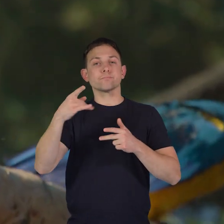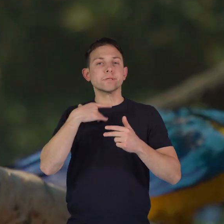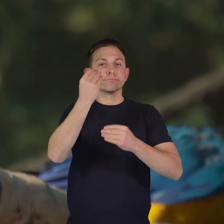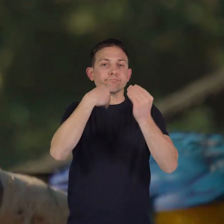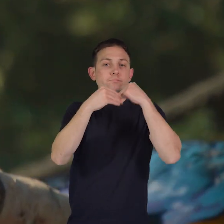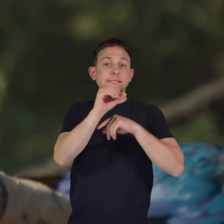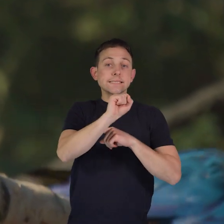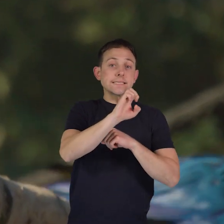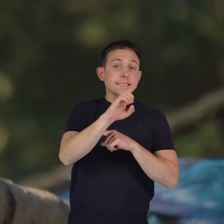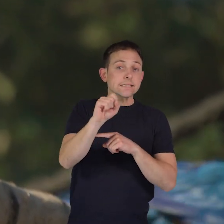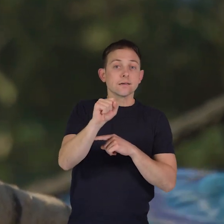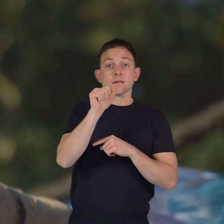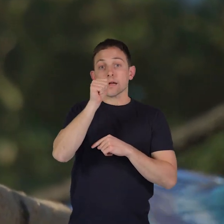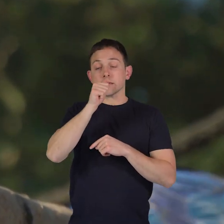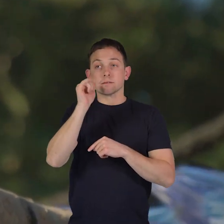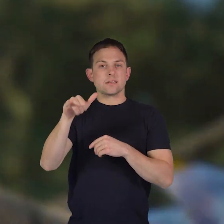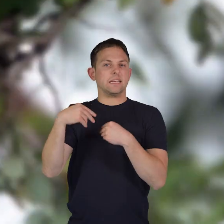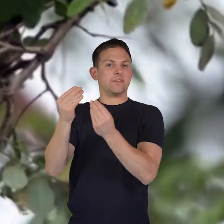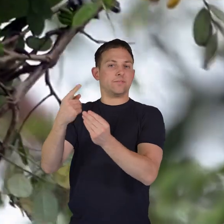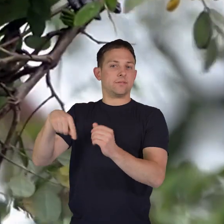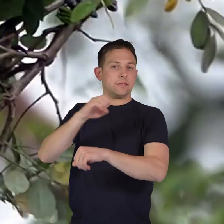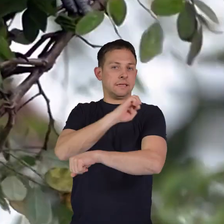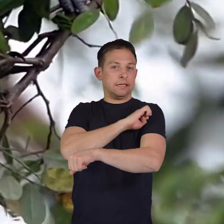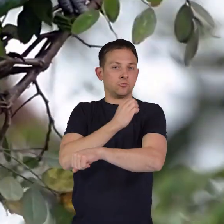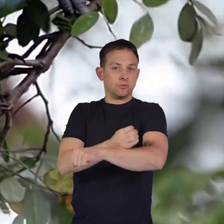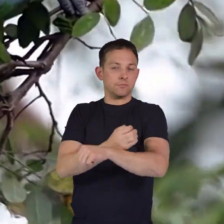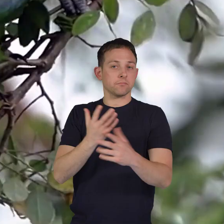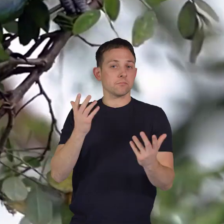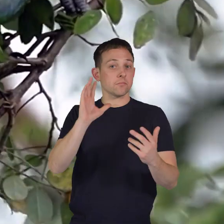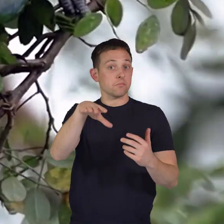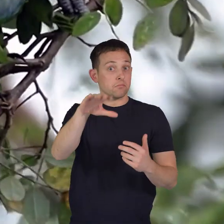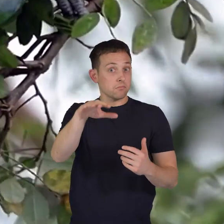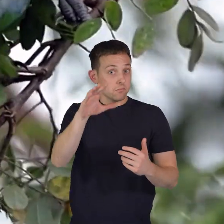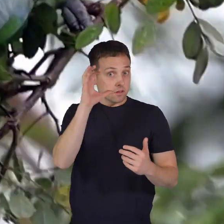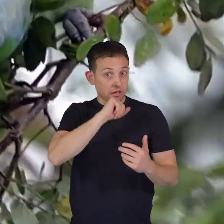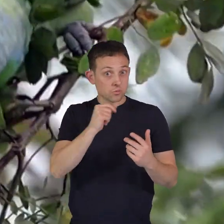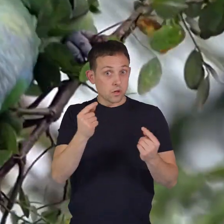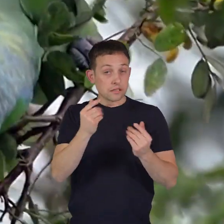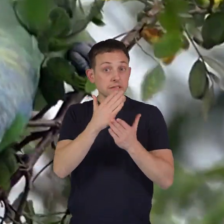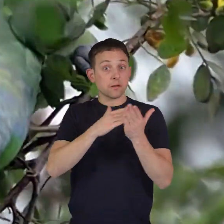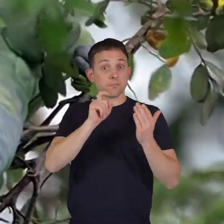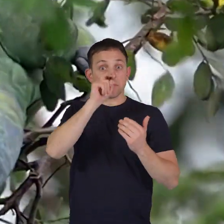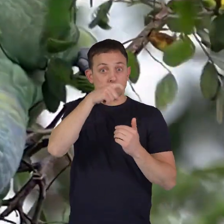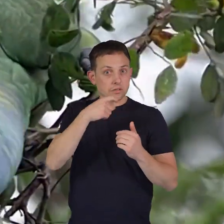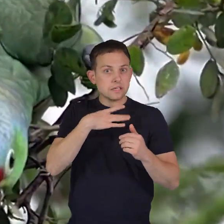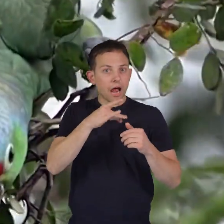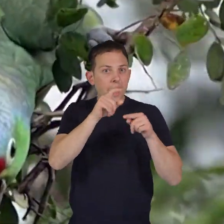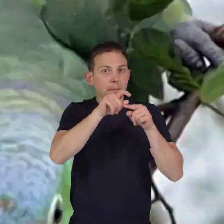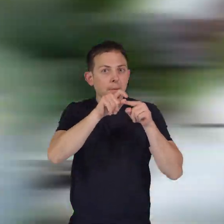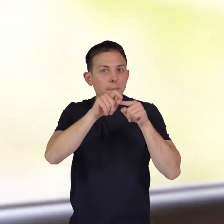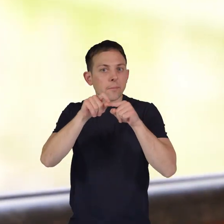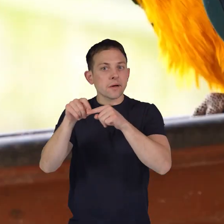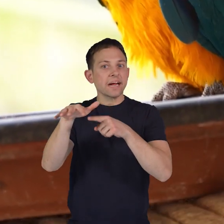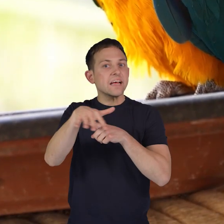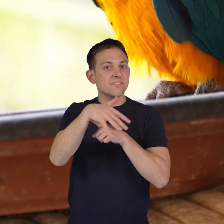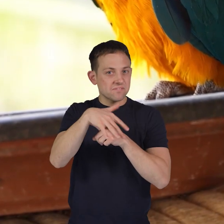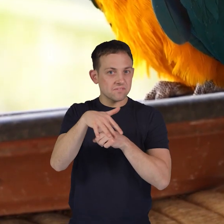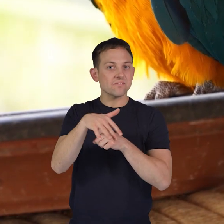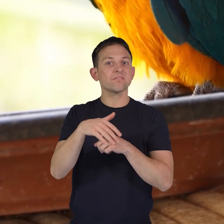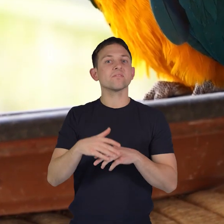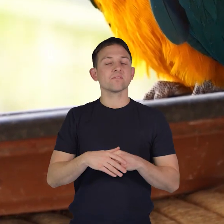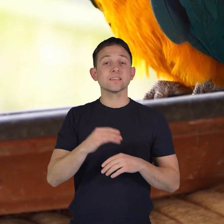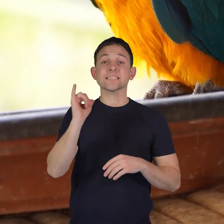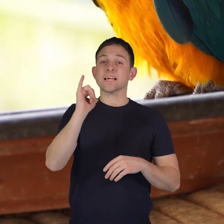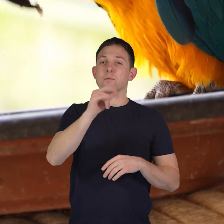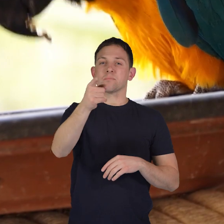on seeds and nuts that give them energy. But guess what? Some parrots also nibble on leaves. Just as